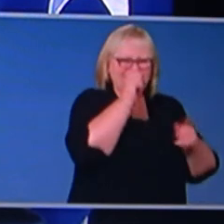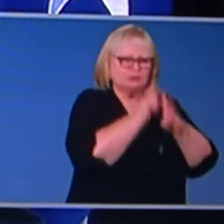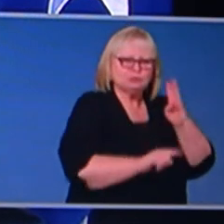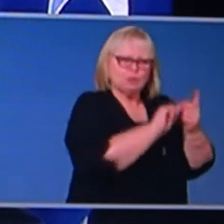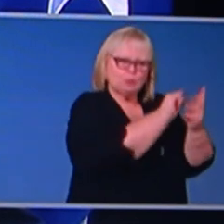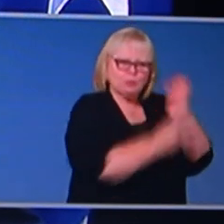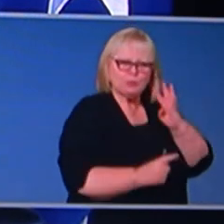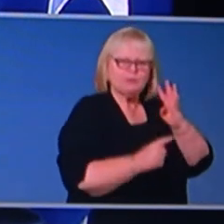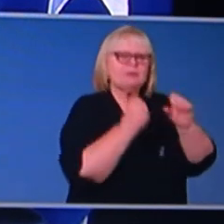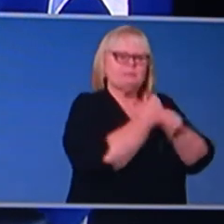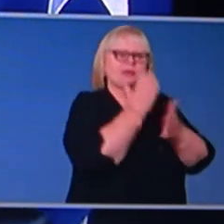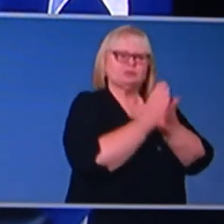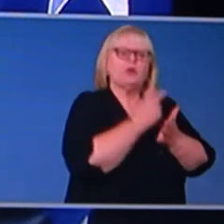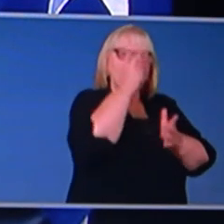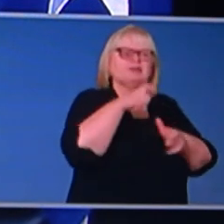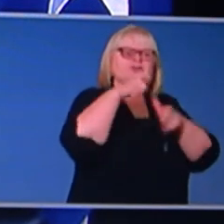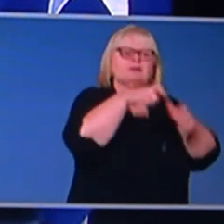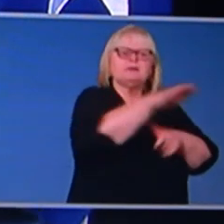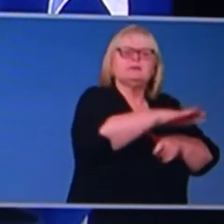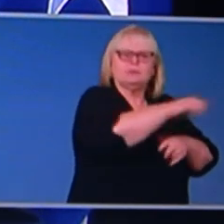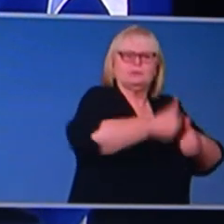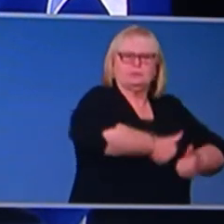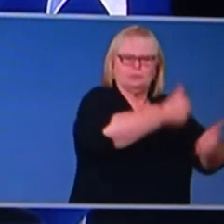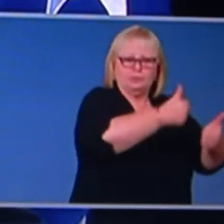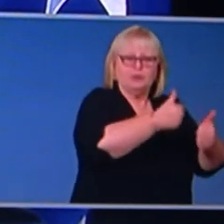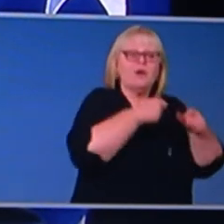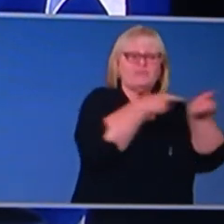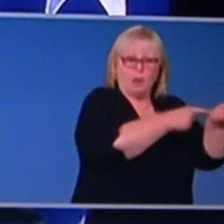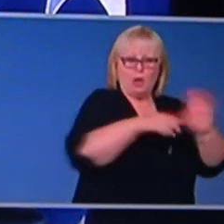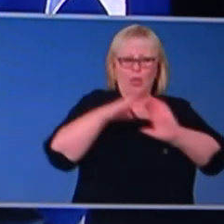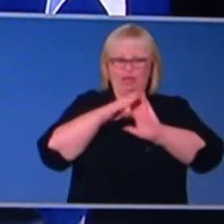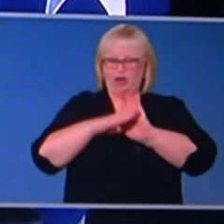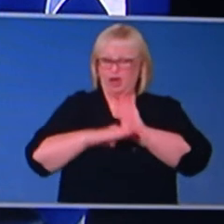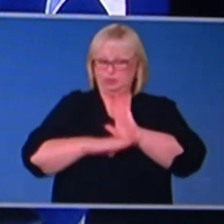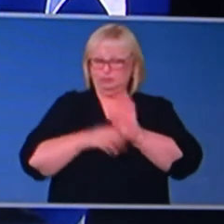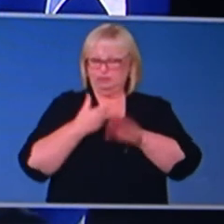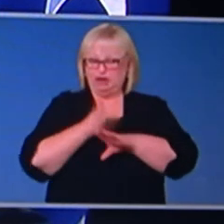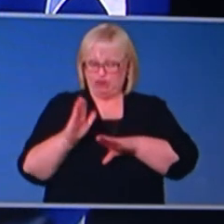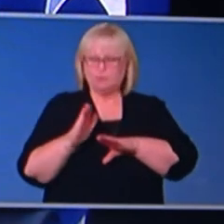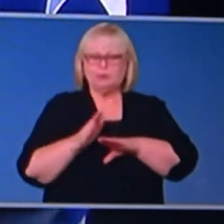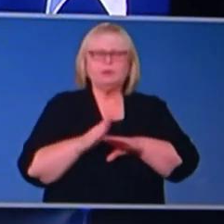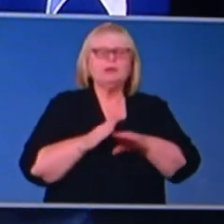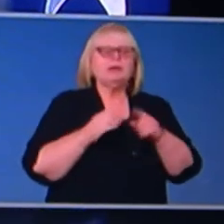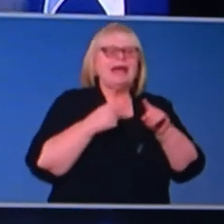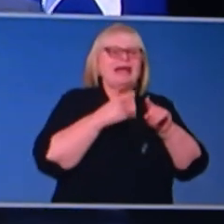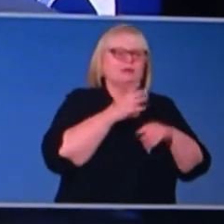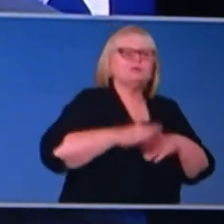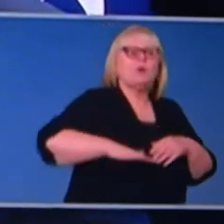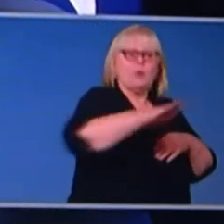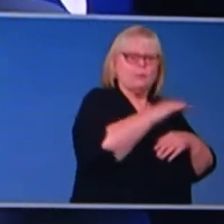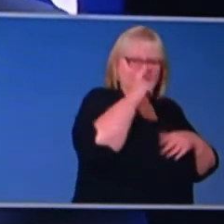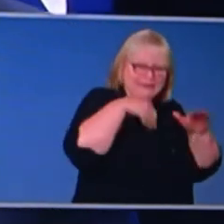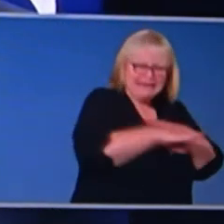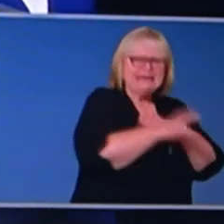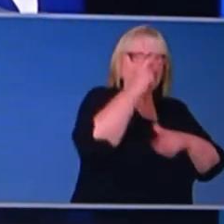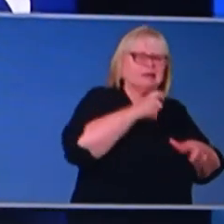measures in place. That will assist with the industry code implementation. It will keep those who are in aged care